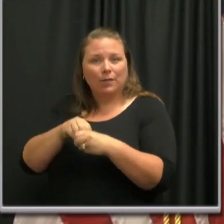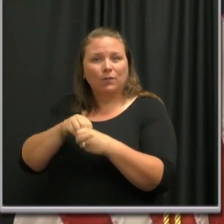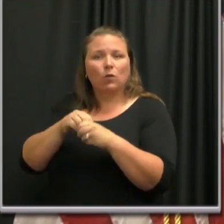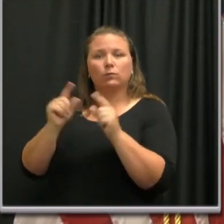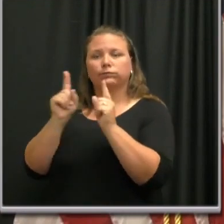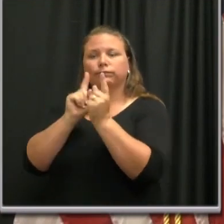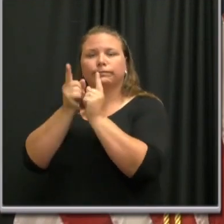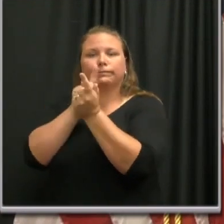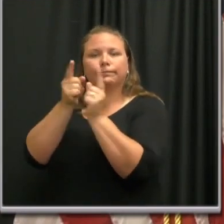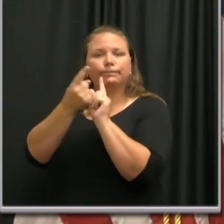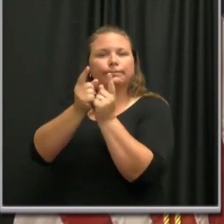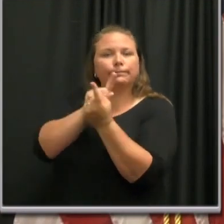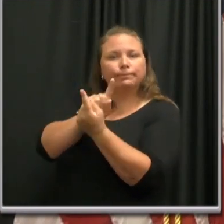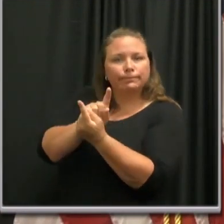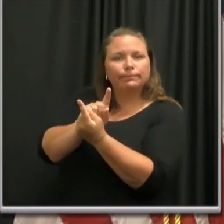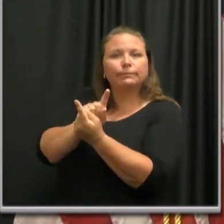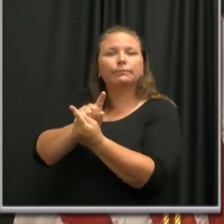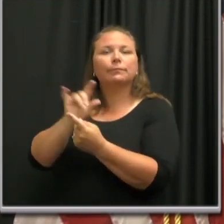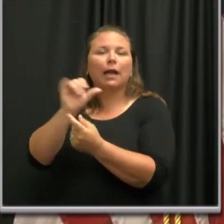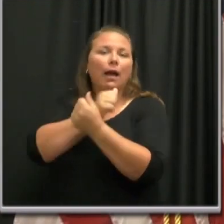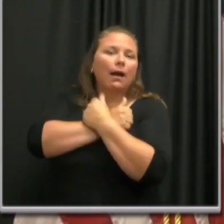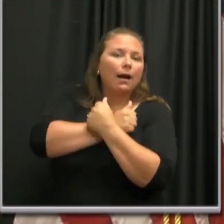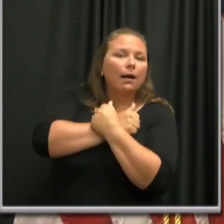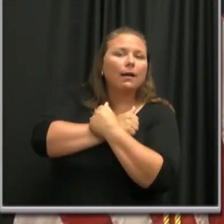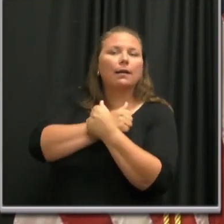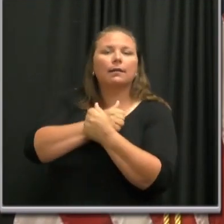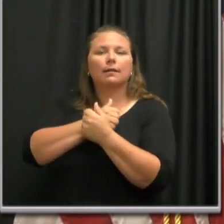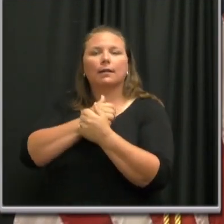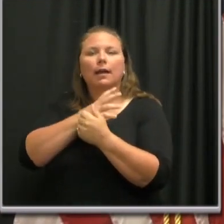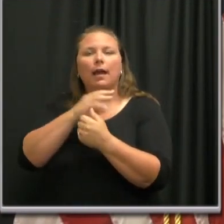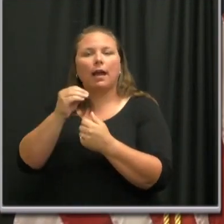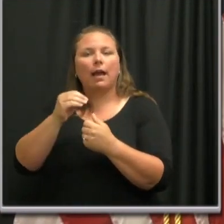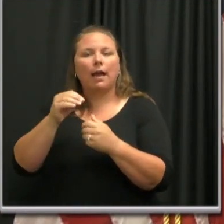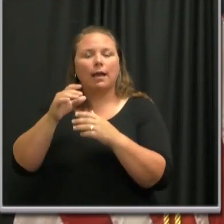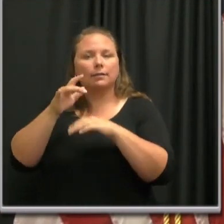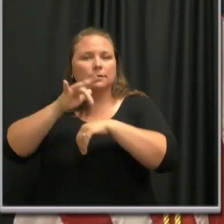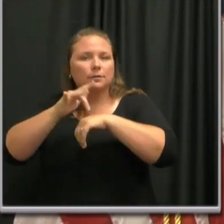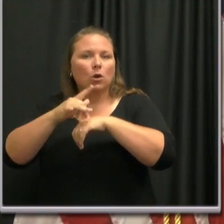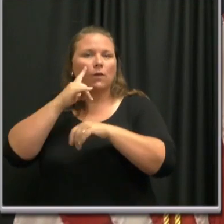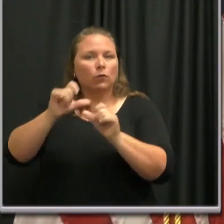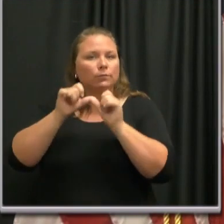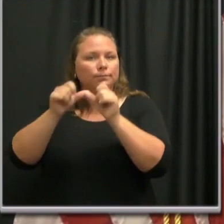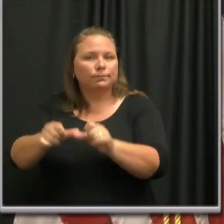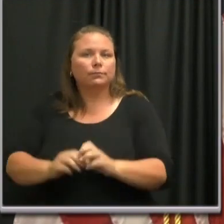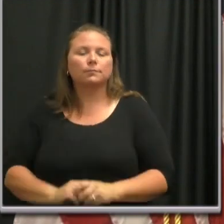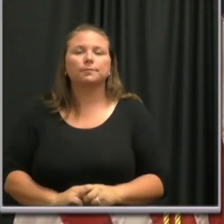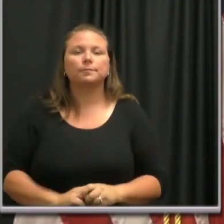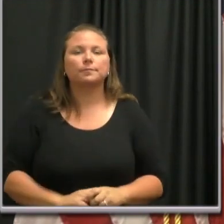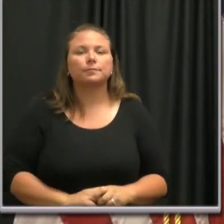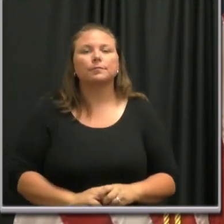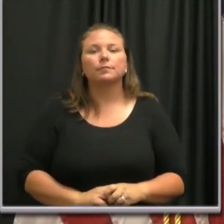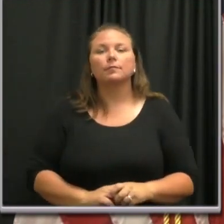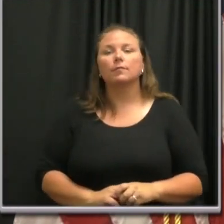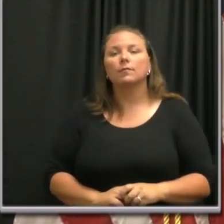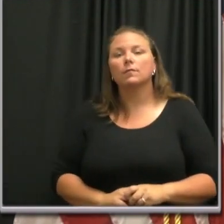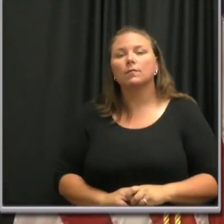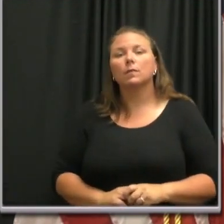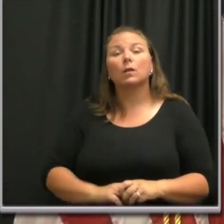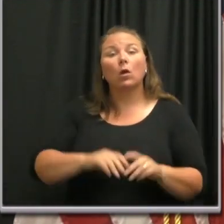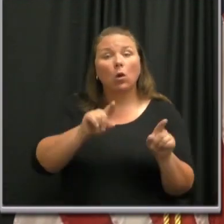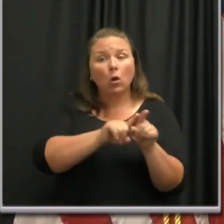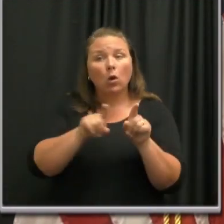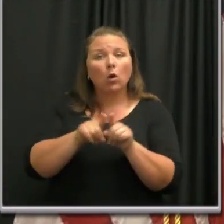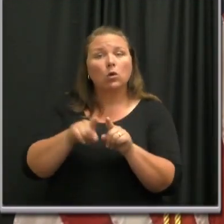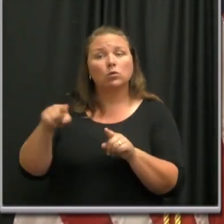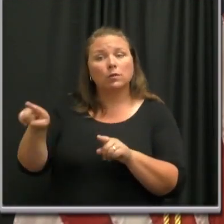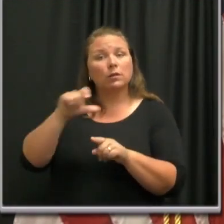contact, such things as hugging and contact for longer periods of time, as they also may not